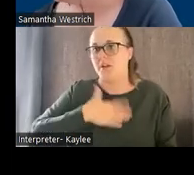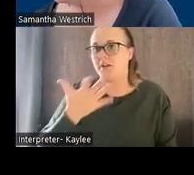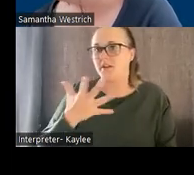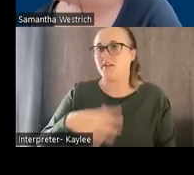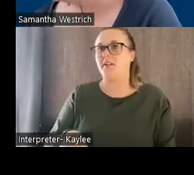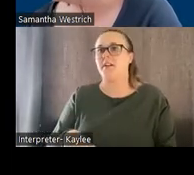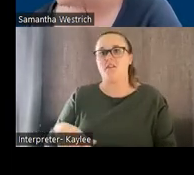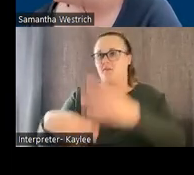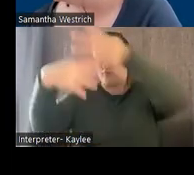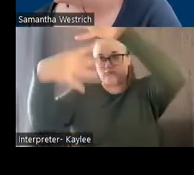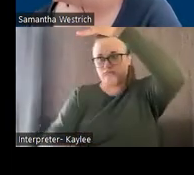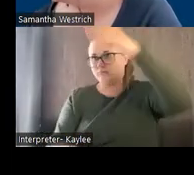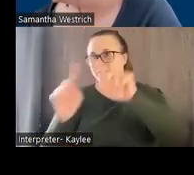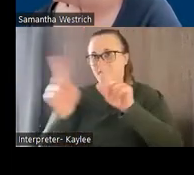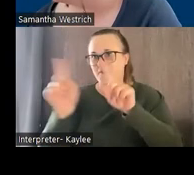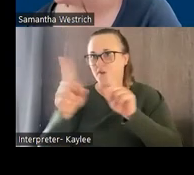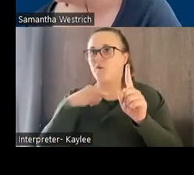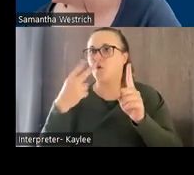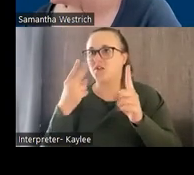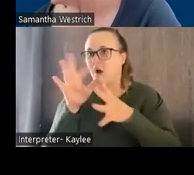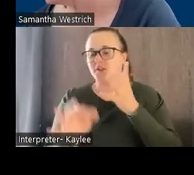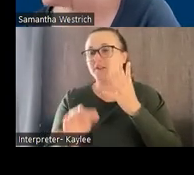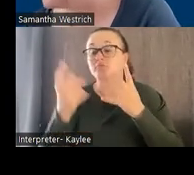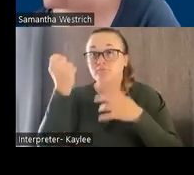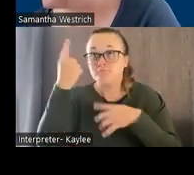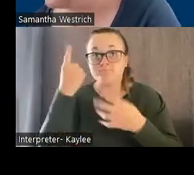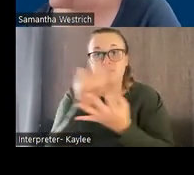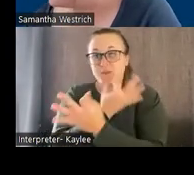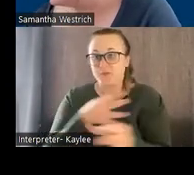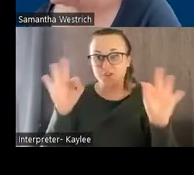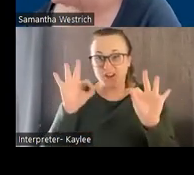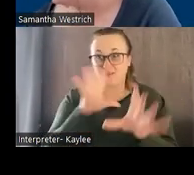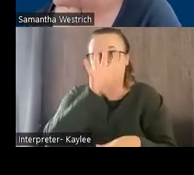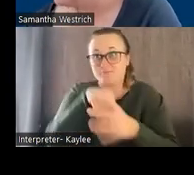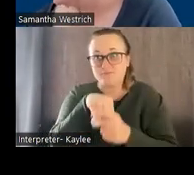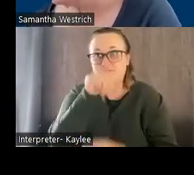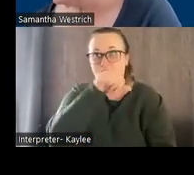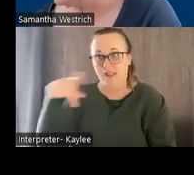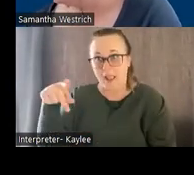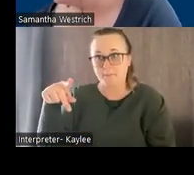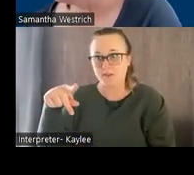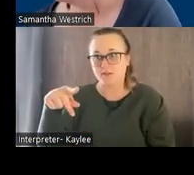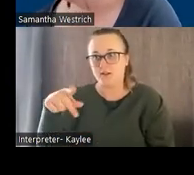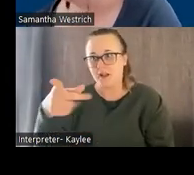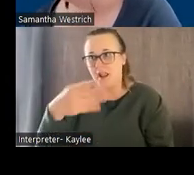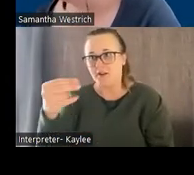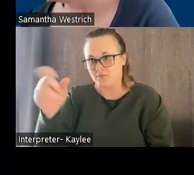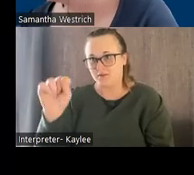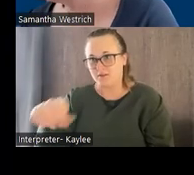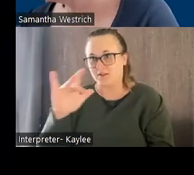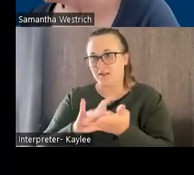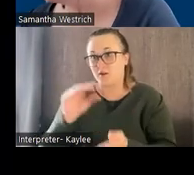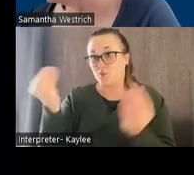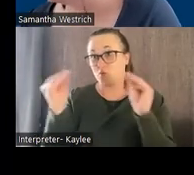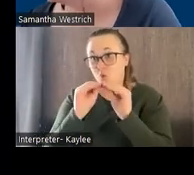um, with the app. They're not, you don't have to pay anything additional. Um, and there's even more, um, and you could even change the